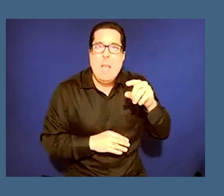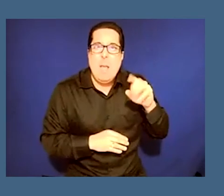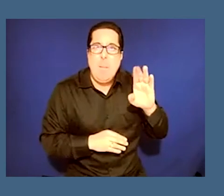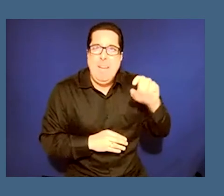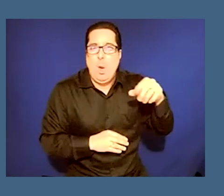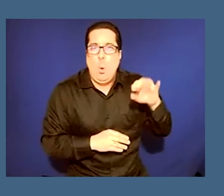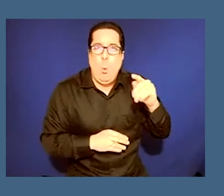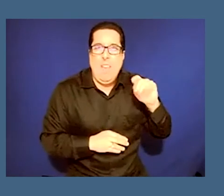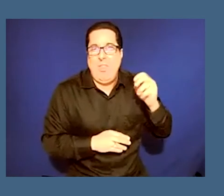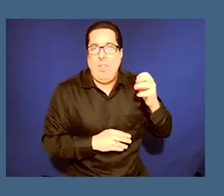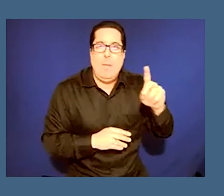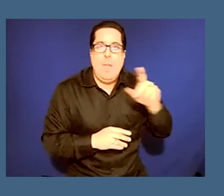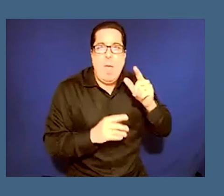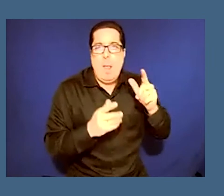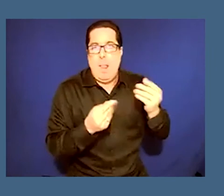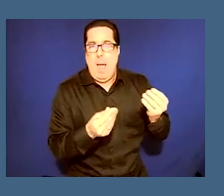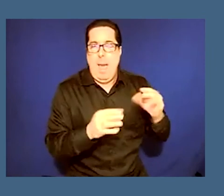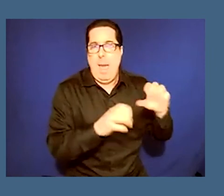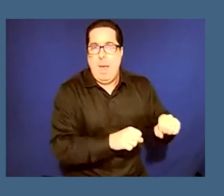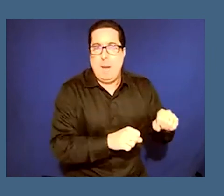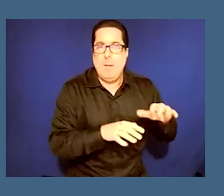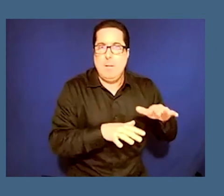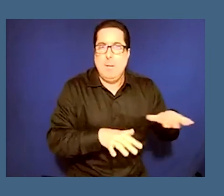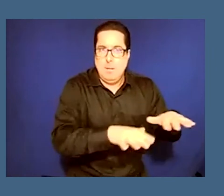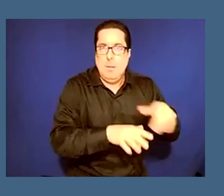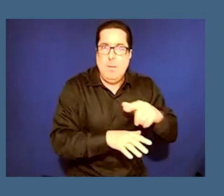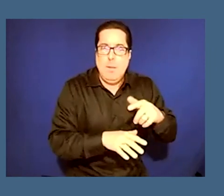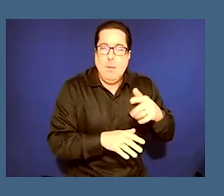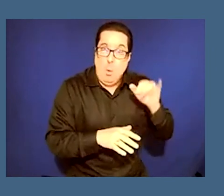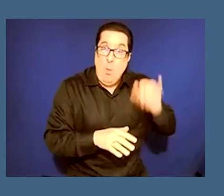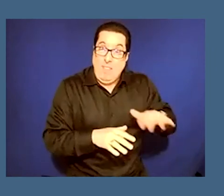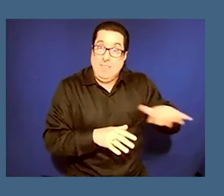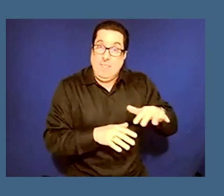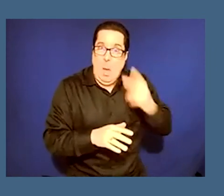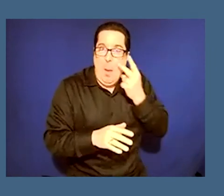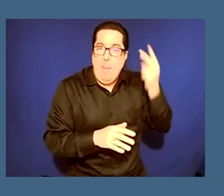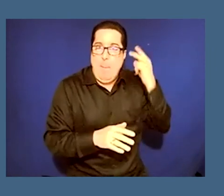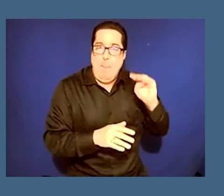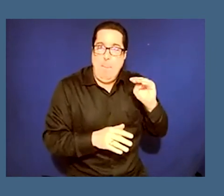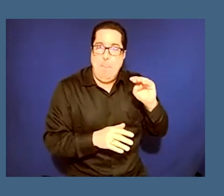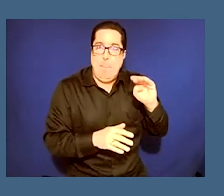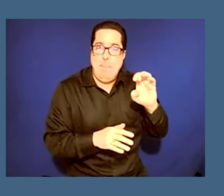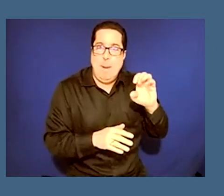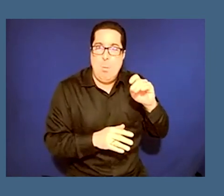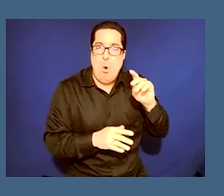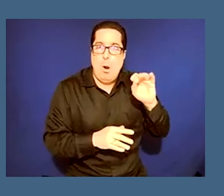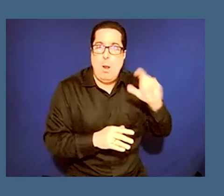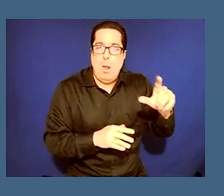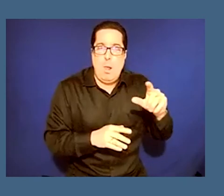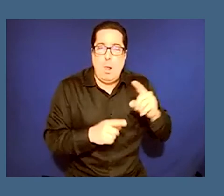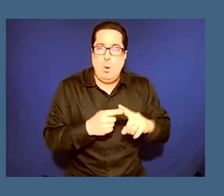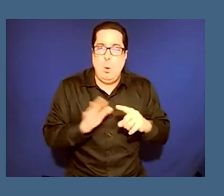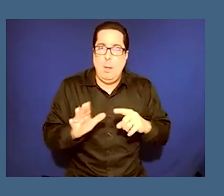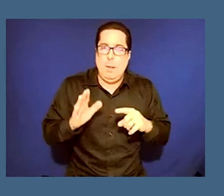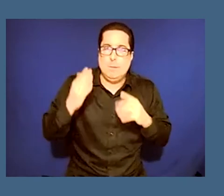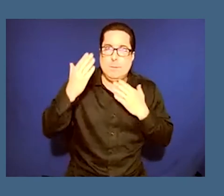town sits on and so this is very much a memorial to his beneficence uh that was how it was intended that